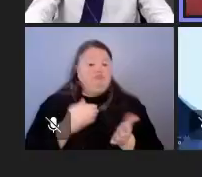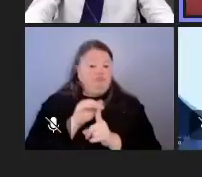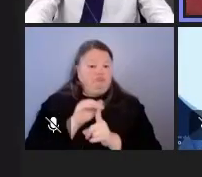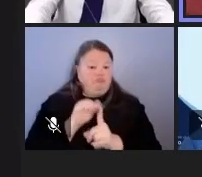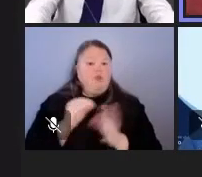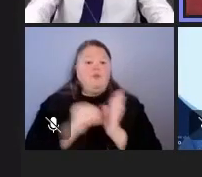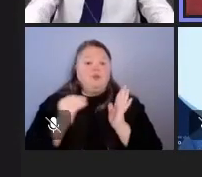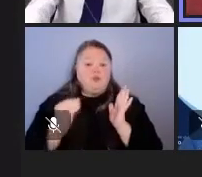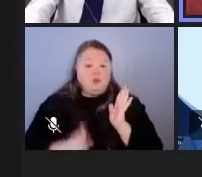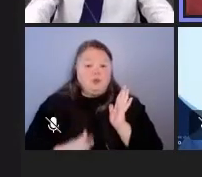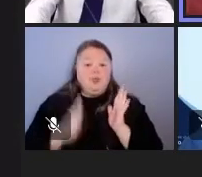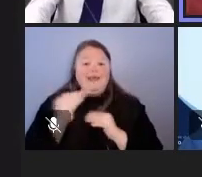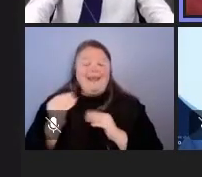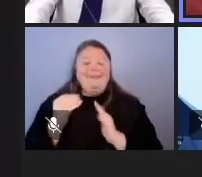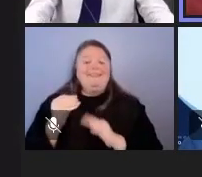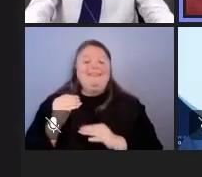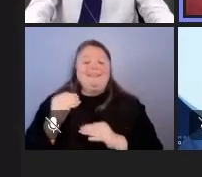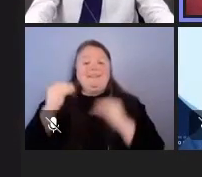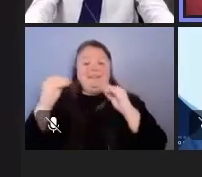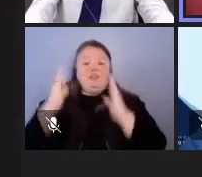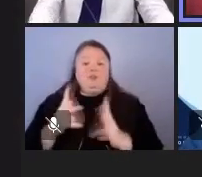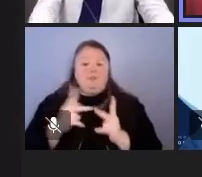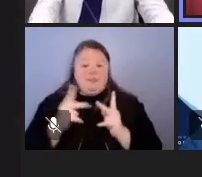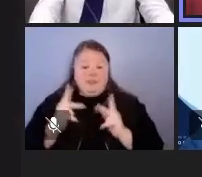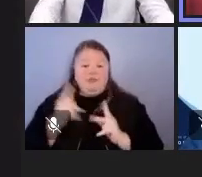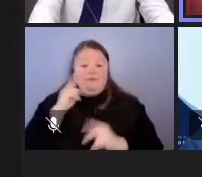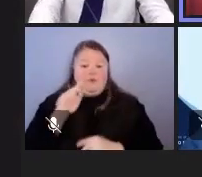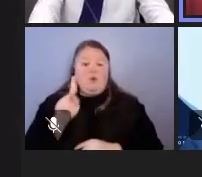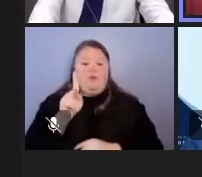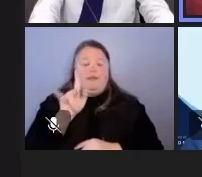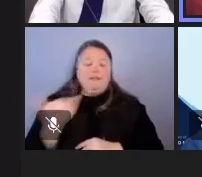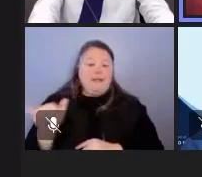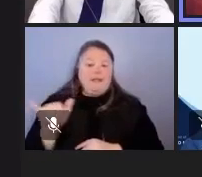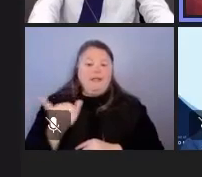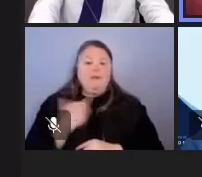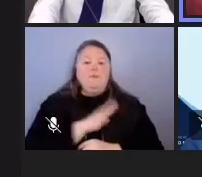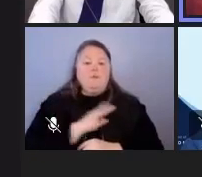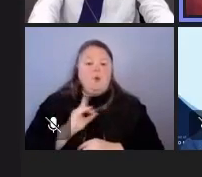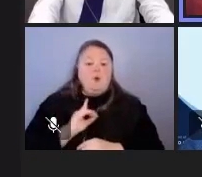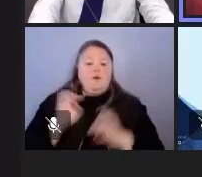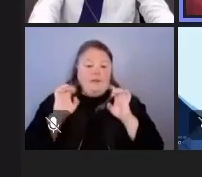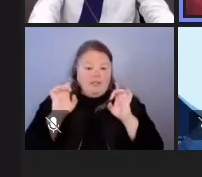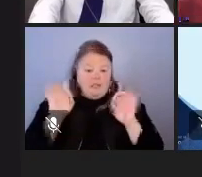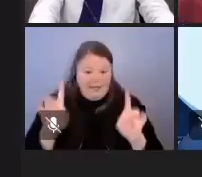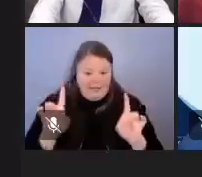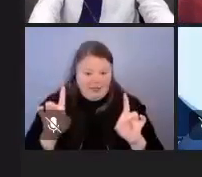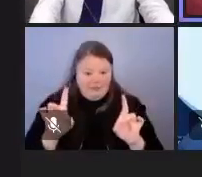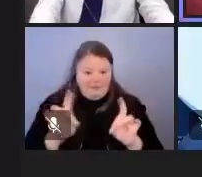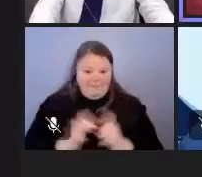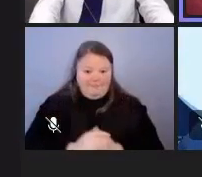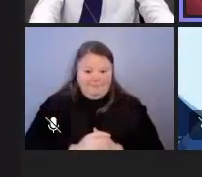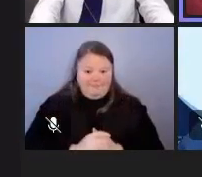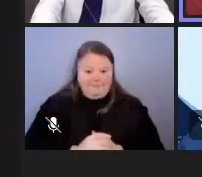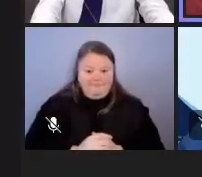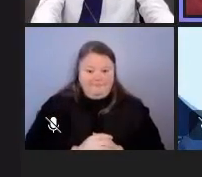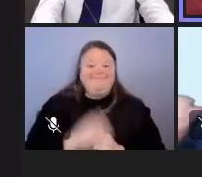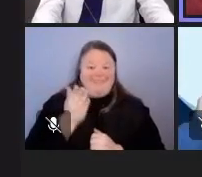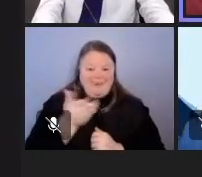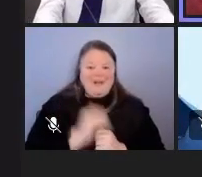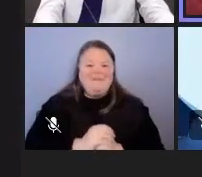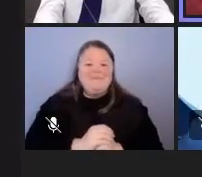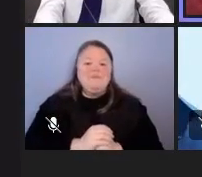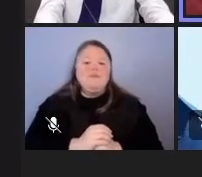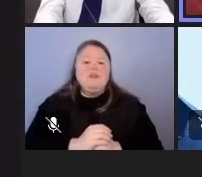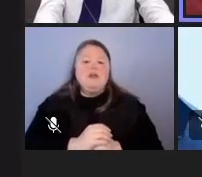student and the teacher position on the kentucky board of education which i believe is my next thing there we are